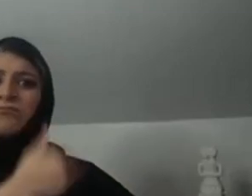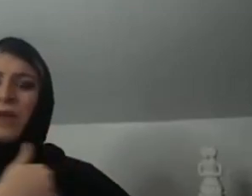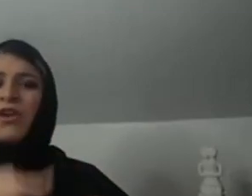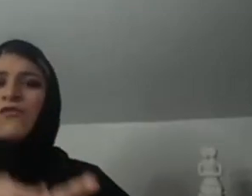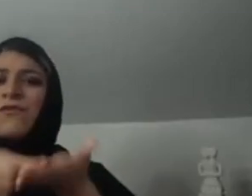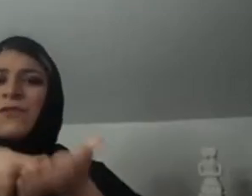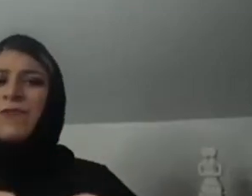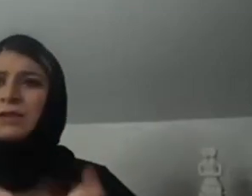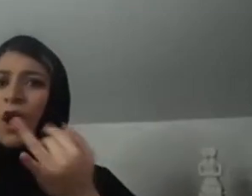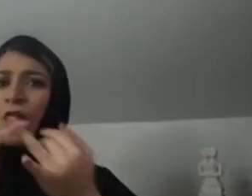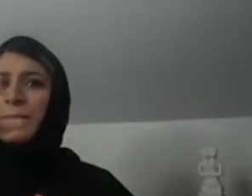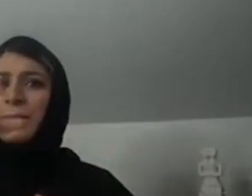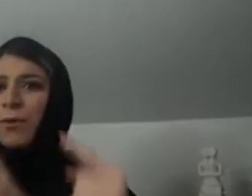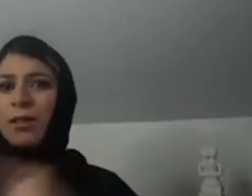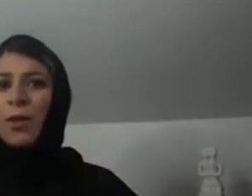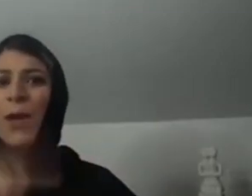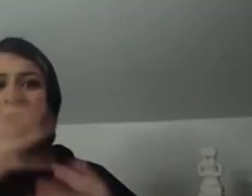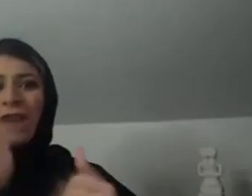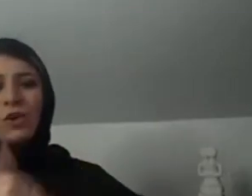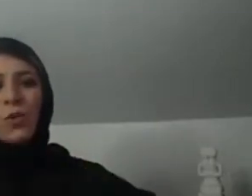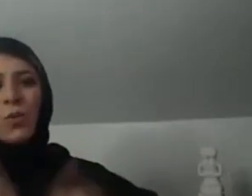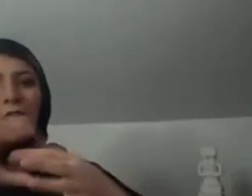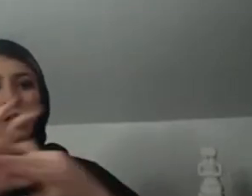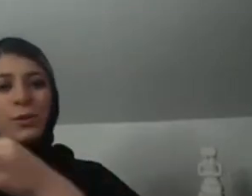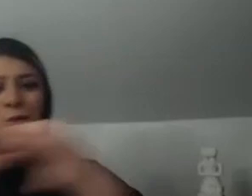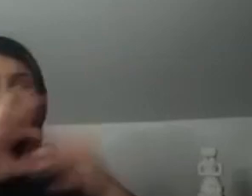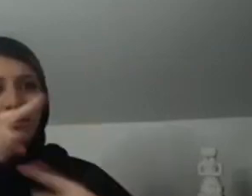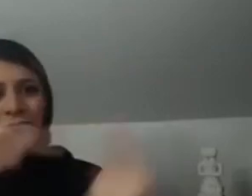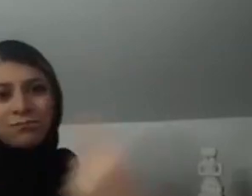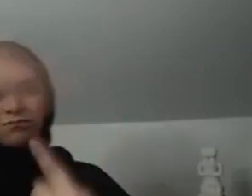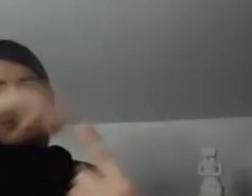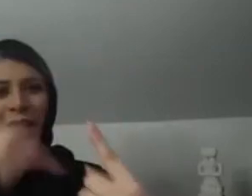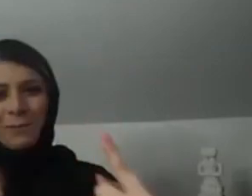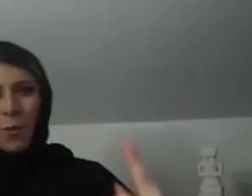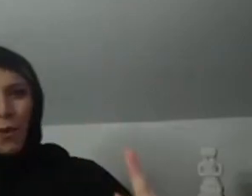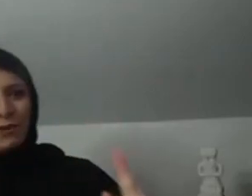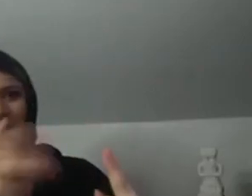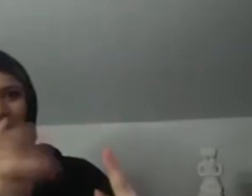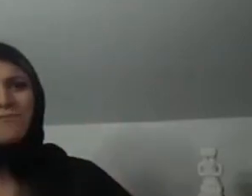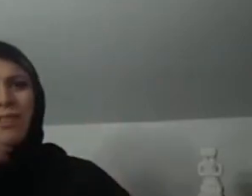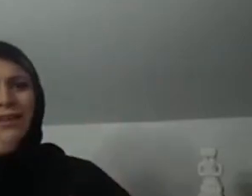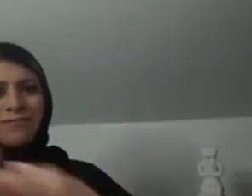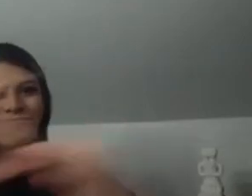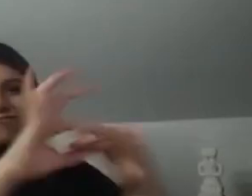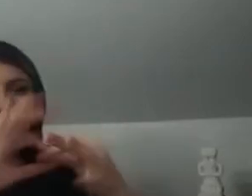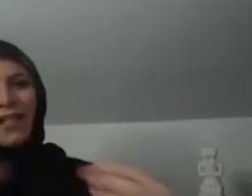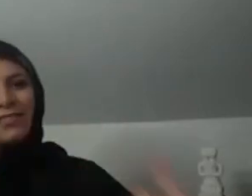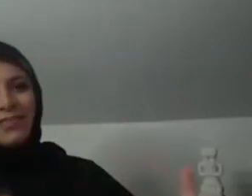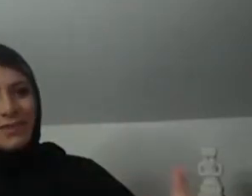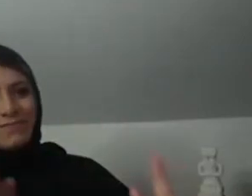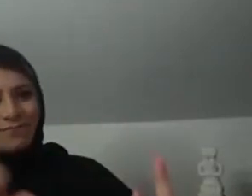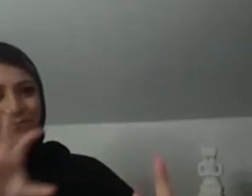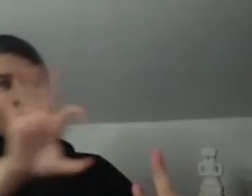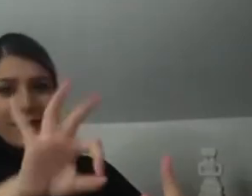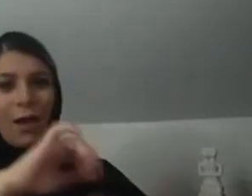tell me. And then I built on the story. And then I got, luckily, I got connections with other people,